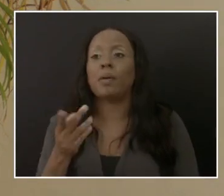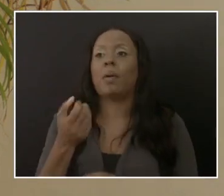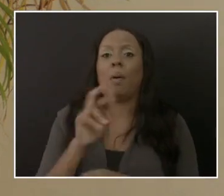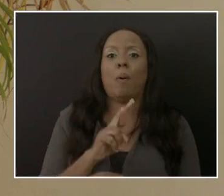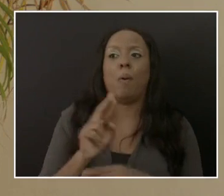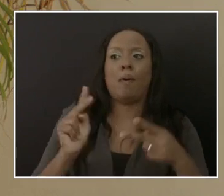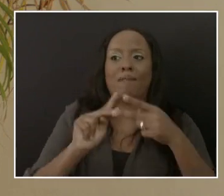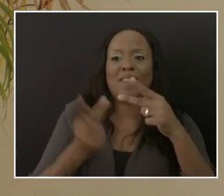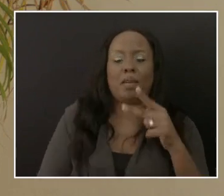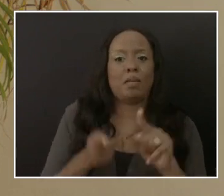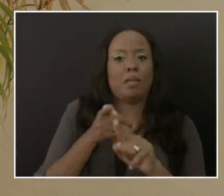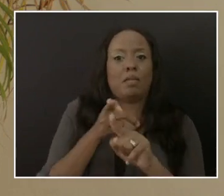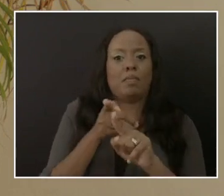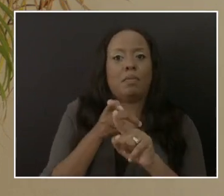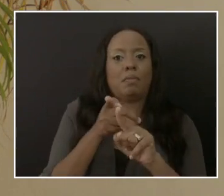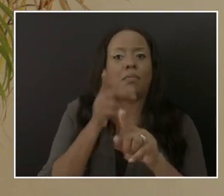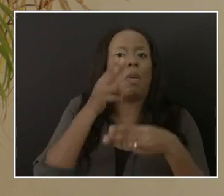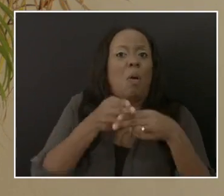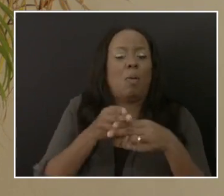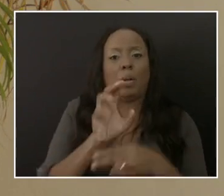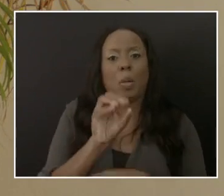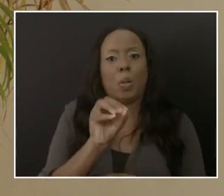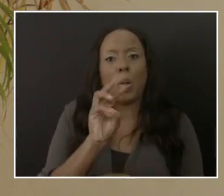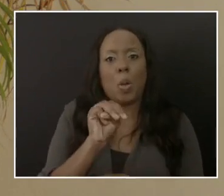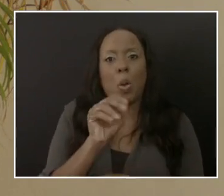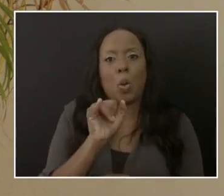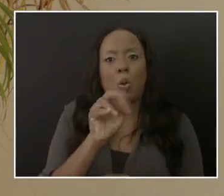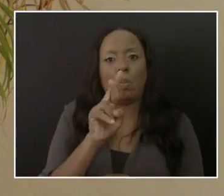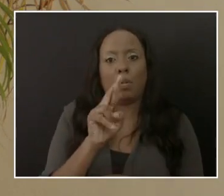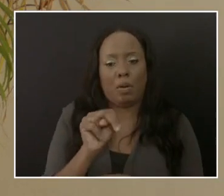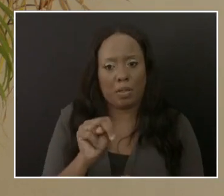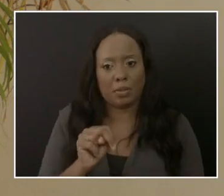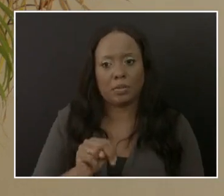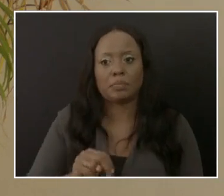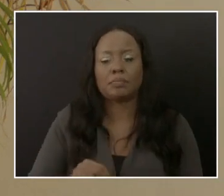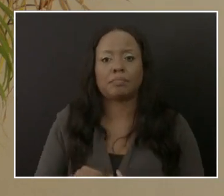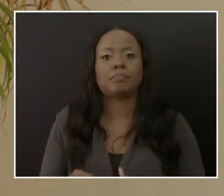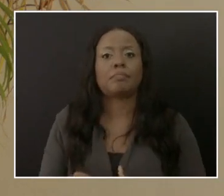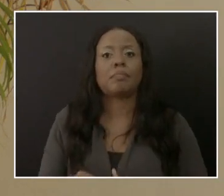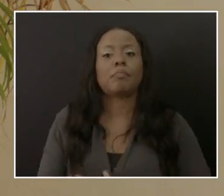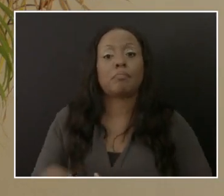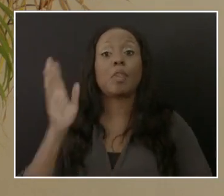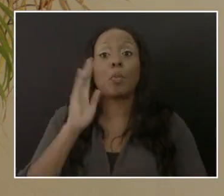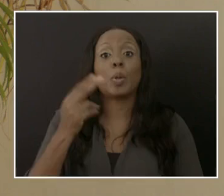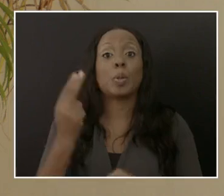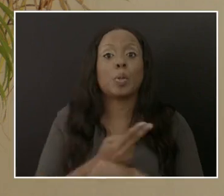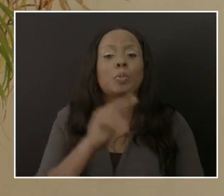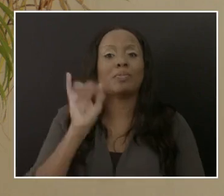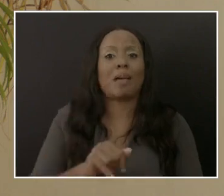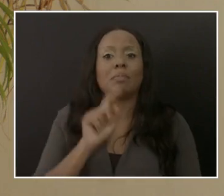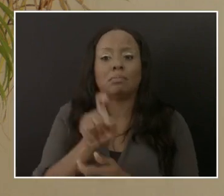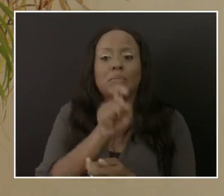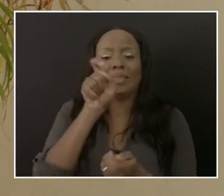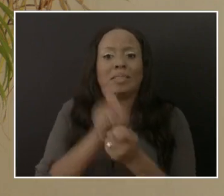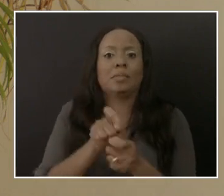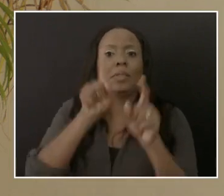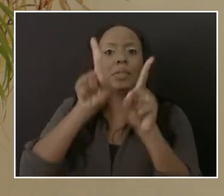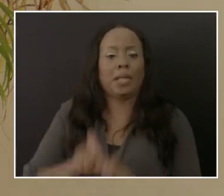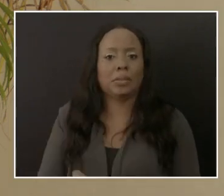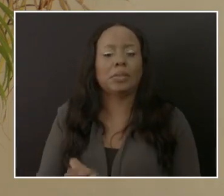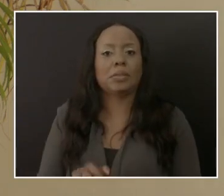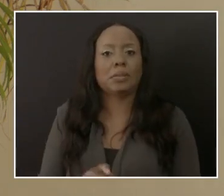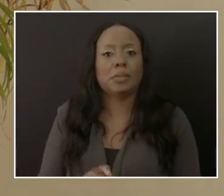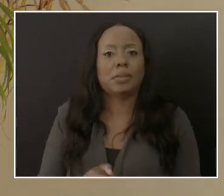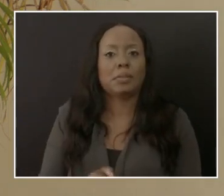But that same particular test will look for that S gene dropout. And so we can use that. If we can definitively say it's not the